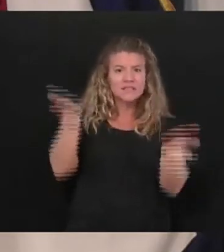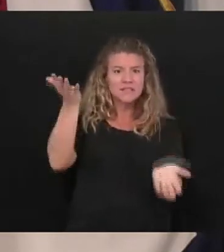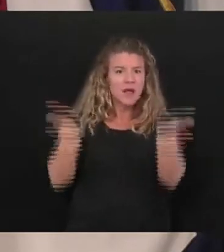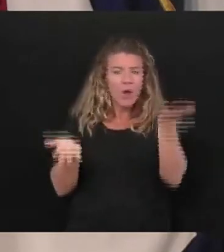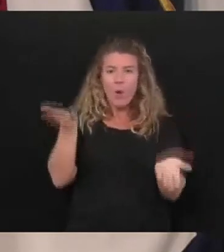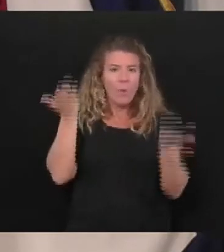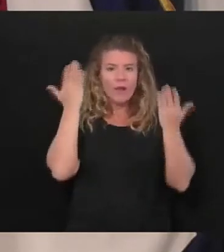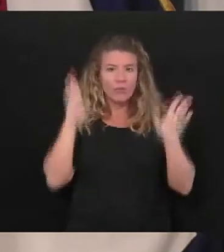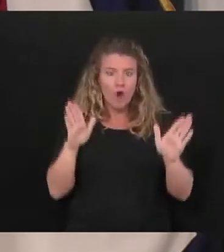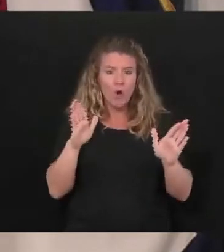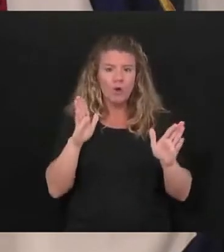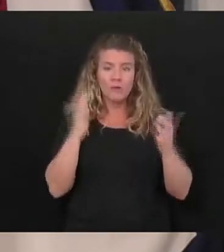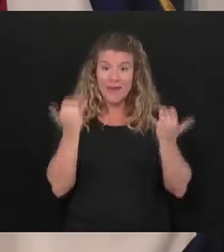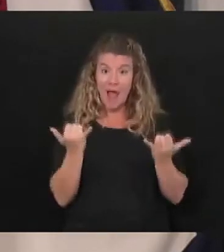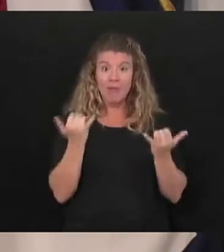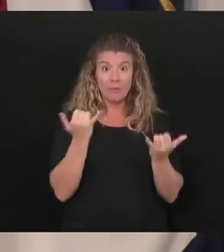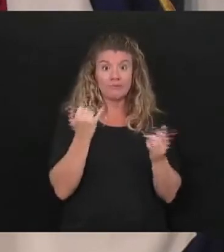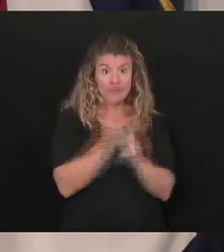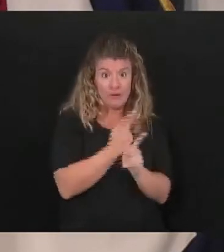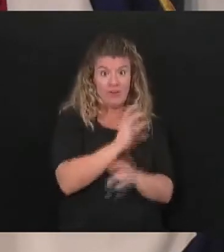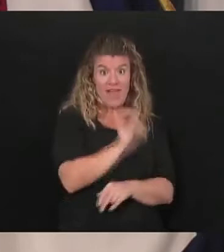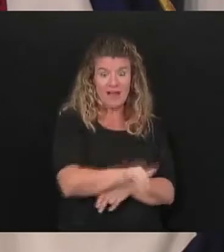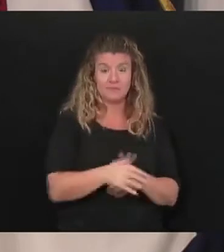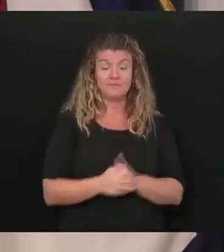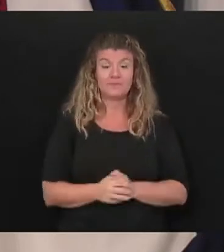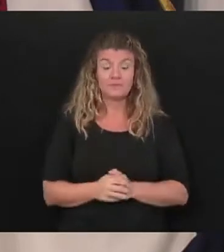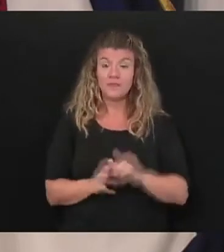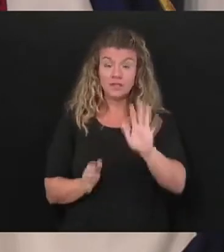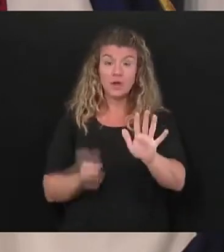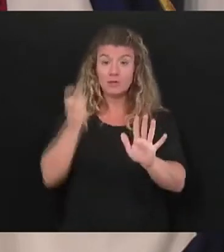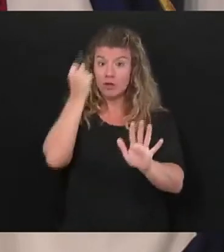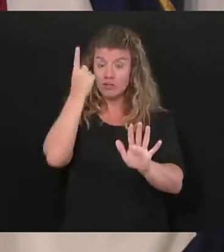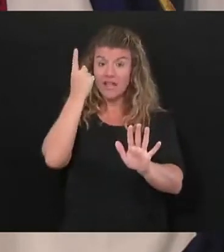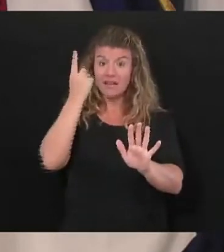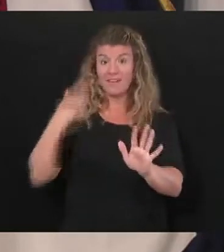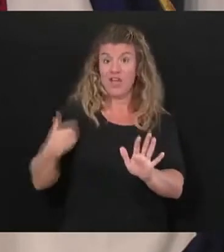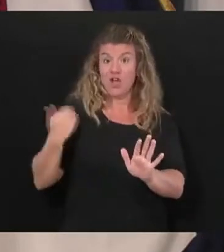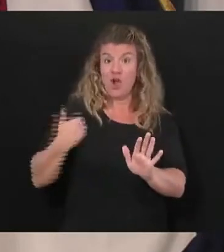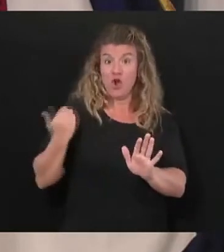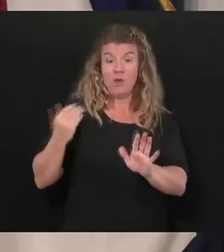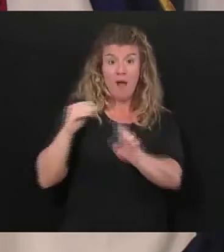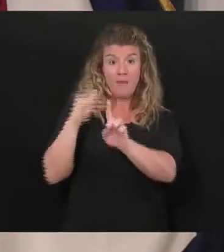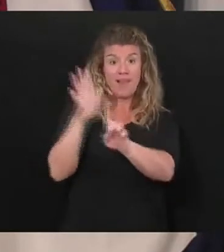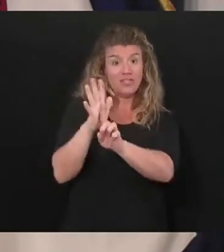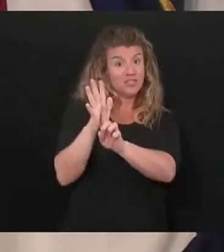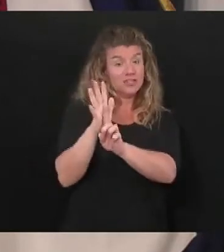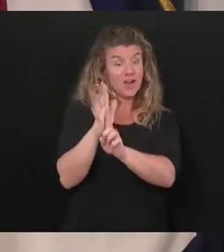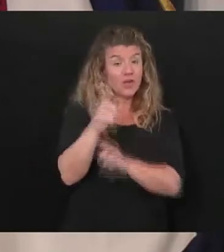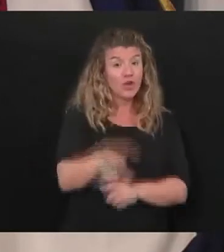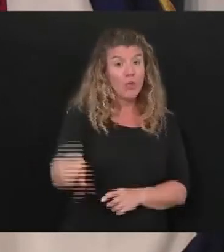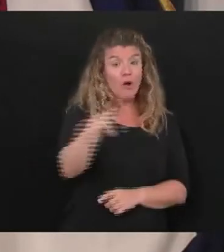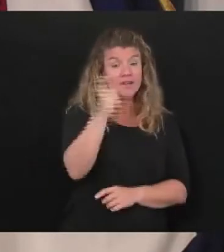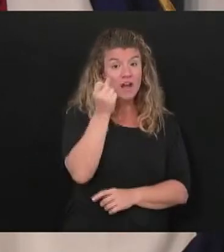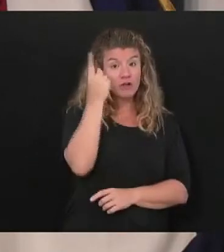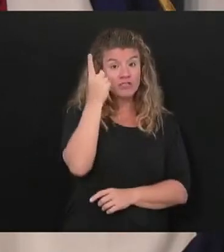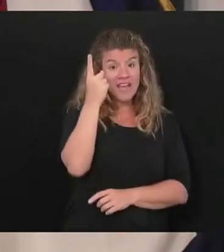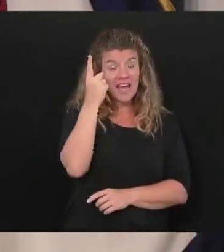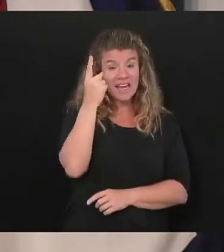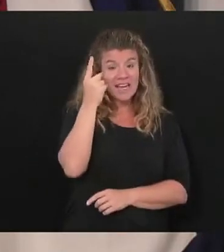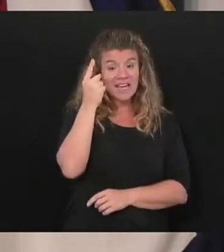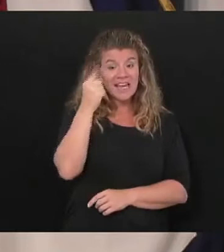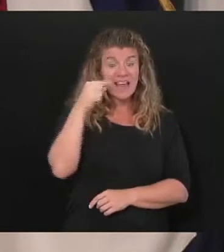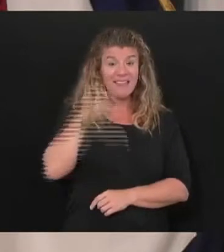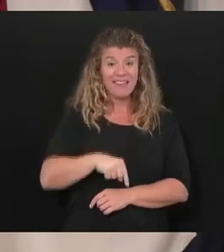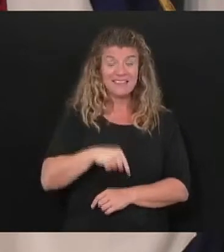happen. So absolutely I want you to understand younger people please understand this is not a nothing